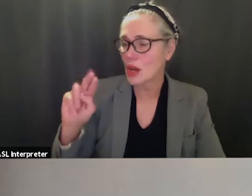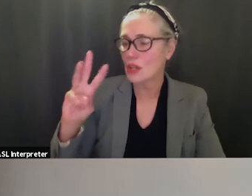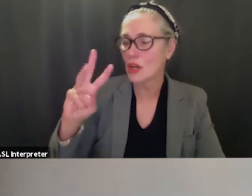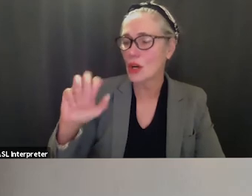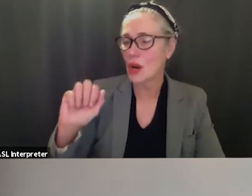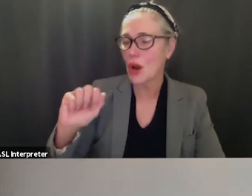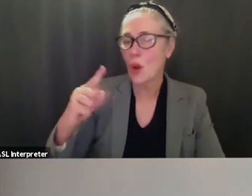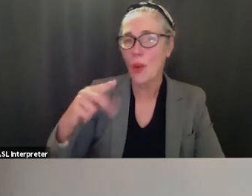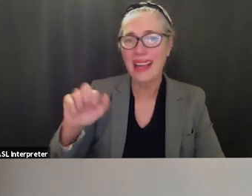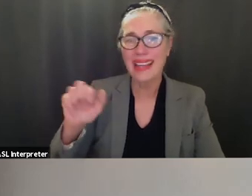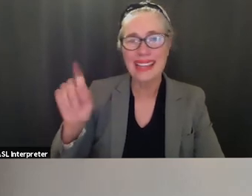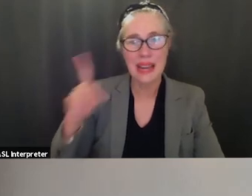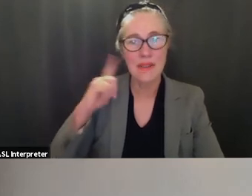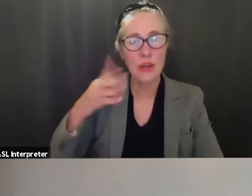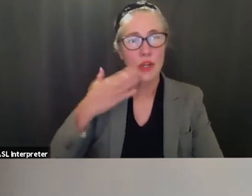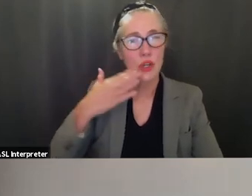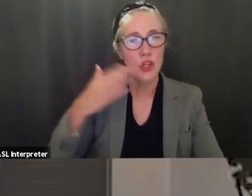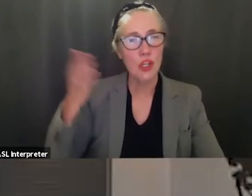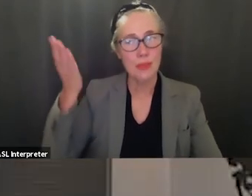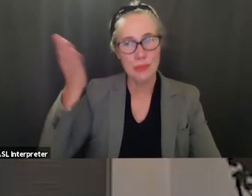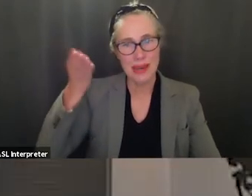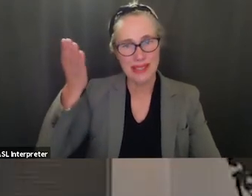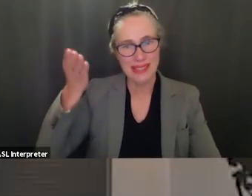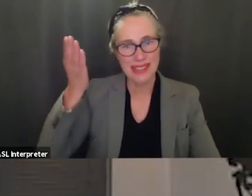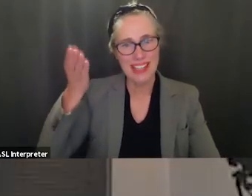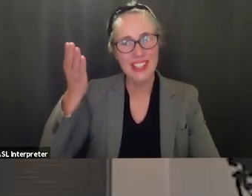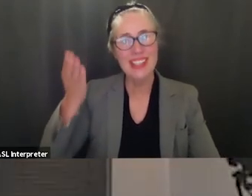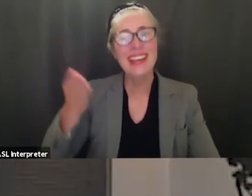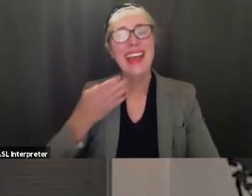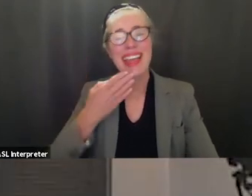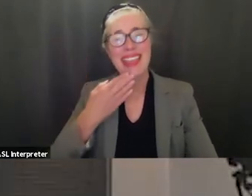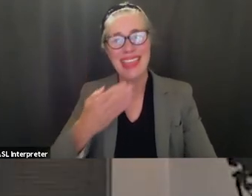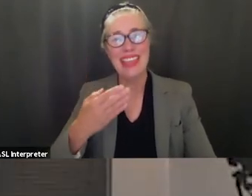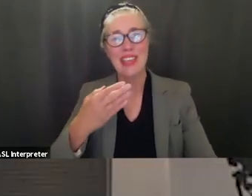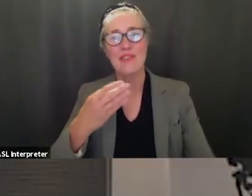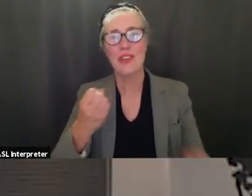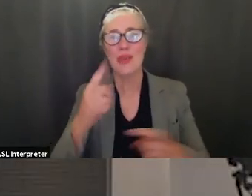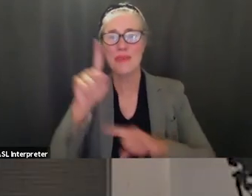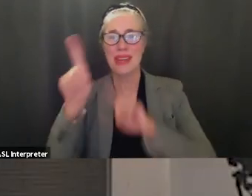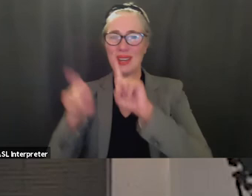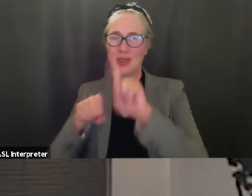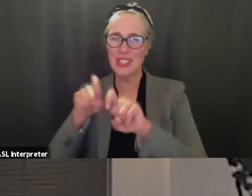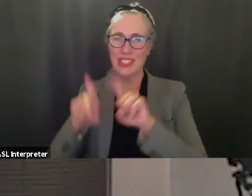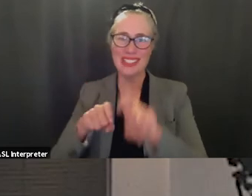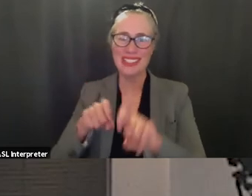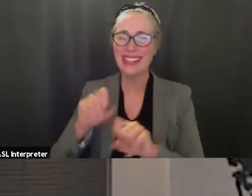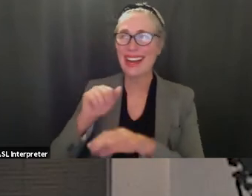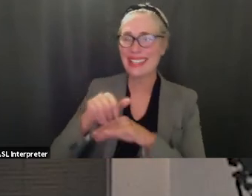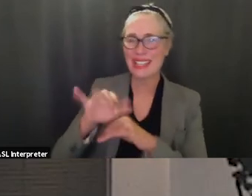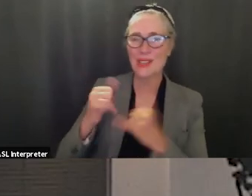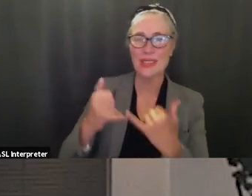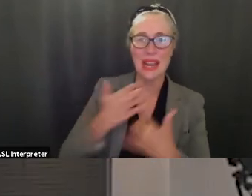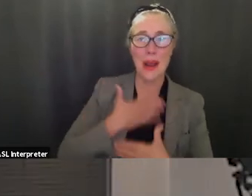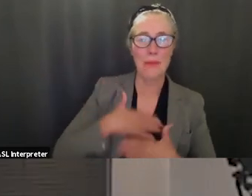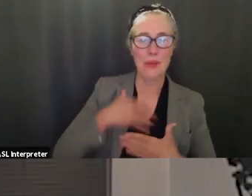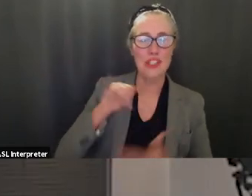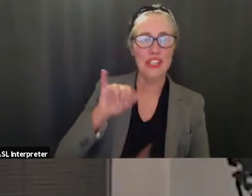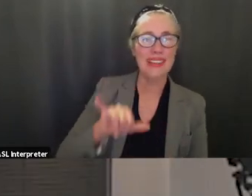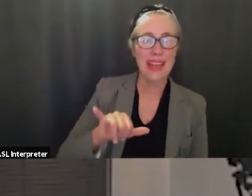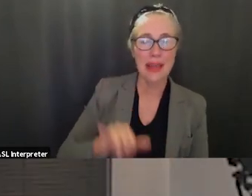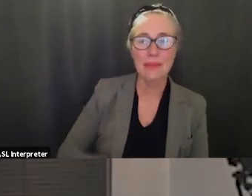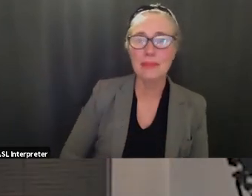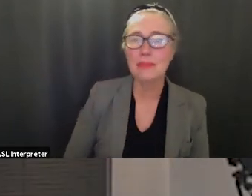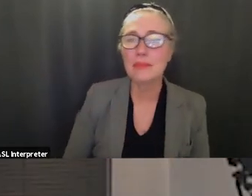presentation and thank you for answering my many questions that i sent you today i really appreciate that um i've been